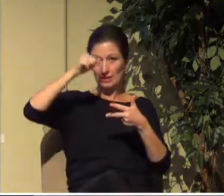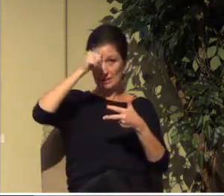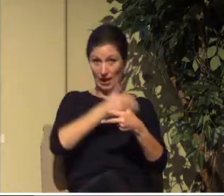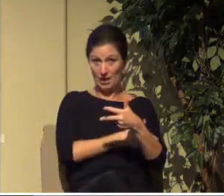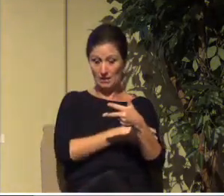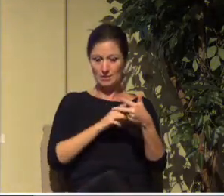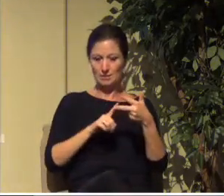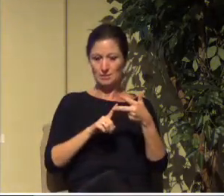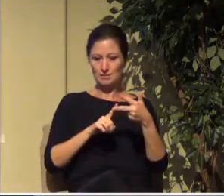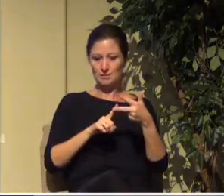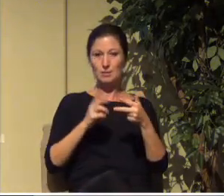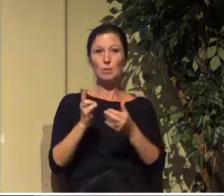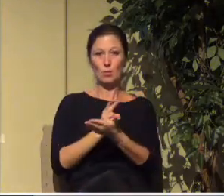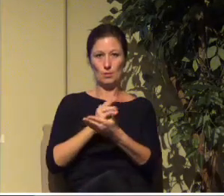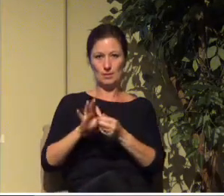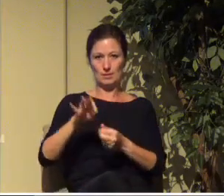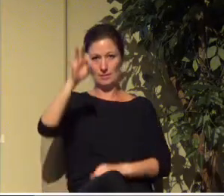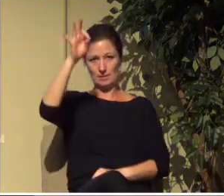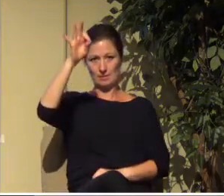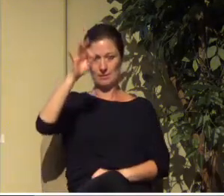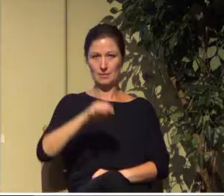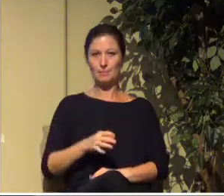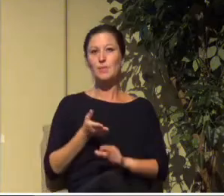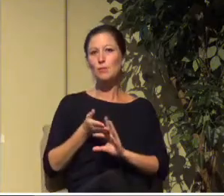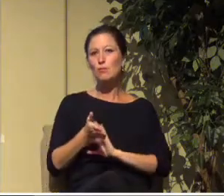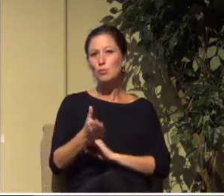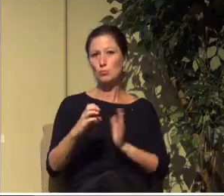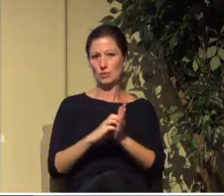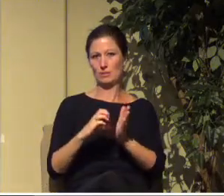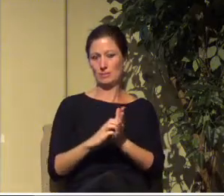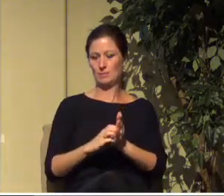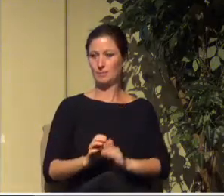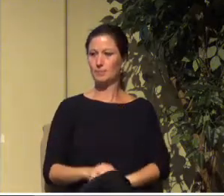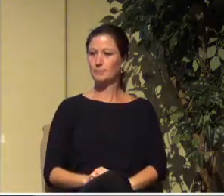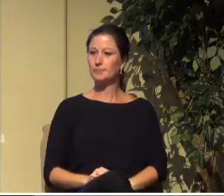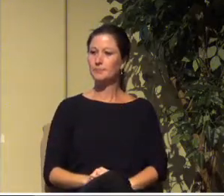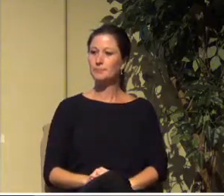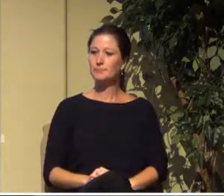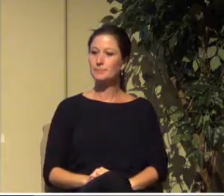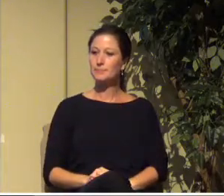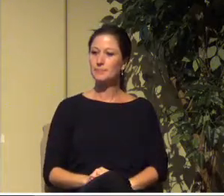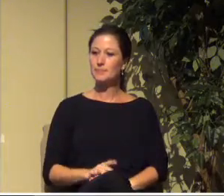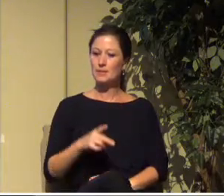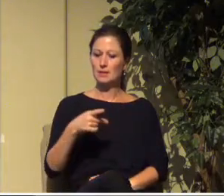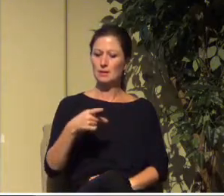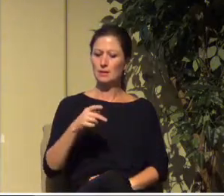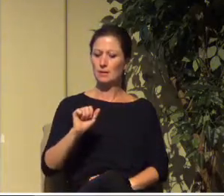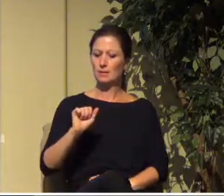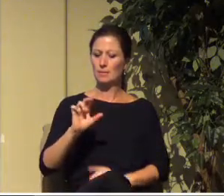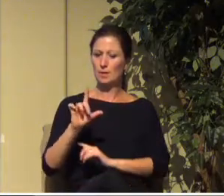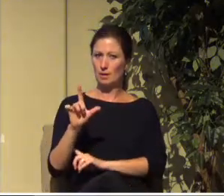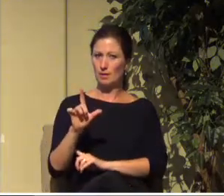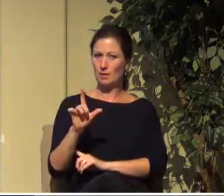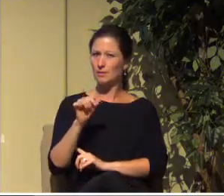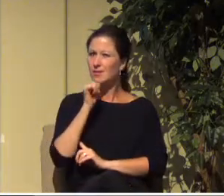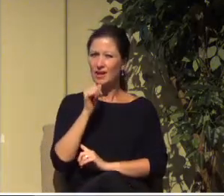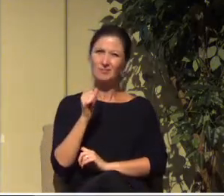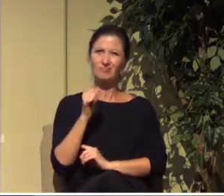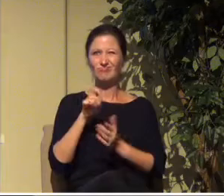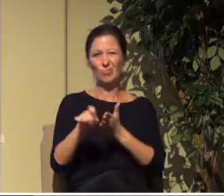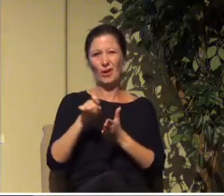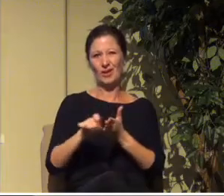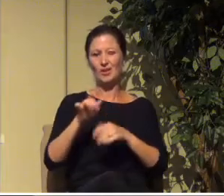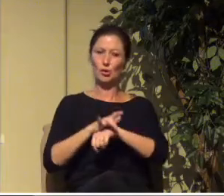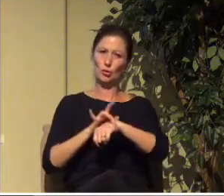about the Holy Spirit. It's not like Paul's really trying to write an early version of the Apostles' Creed or anything, but he does